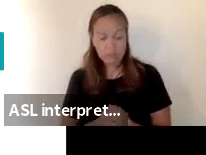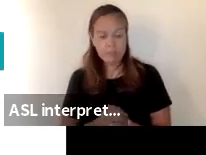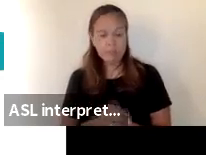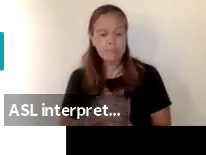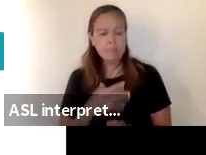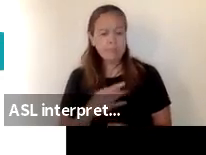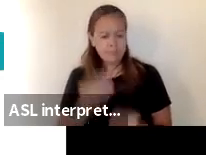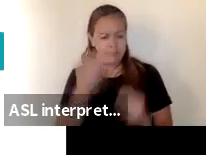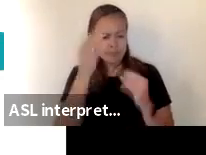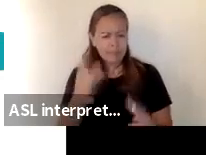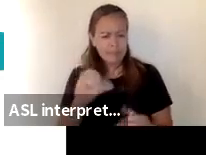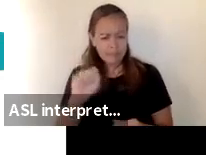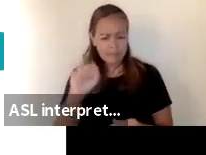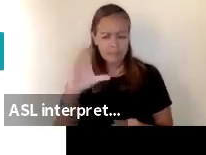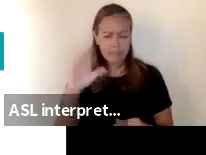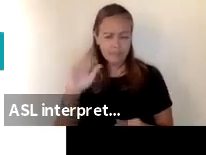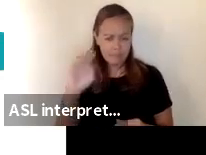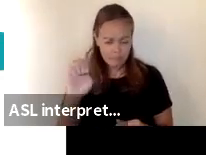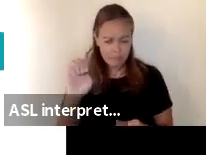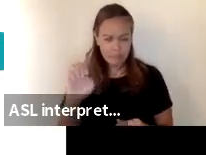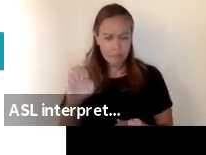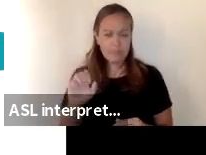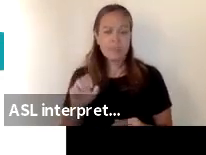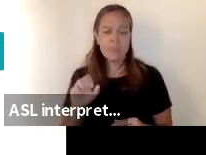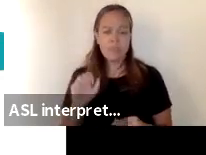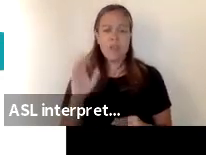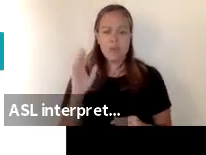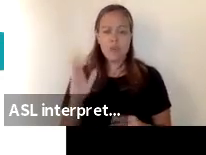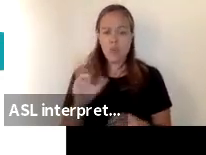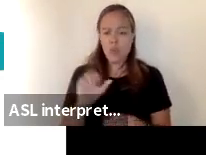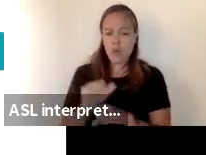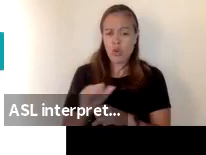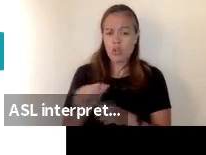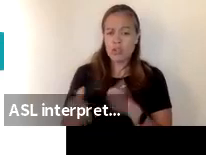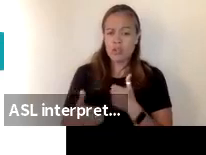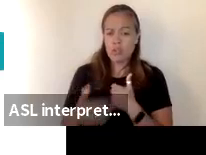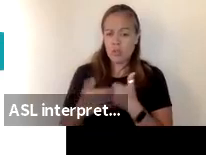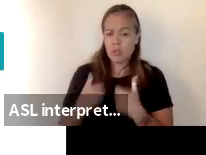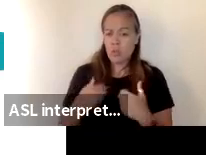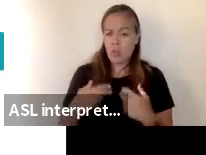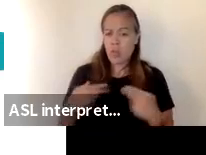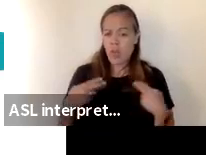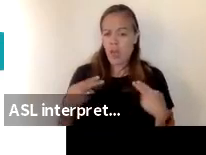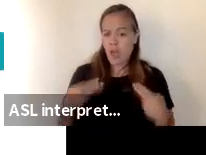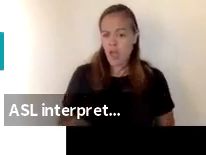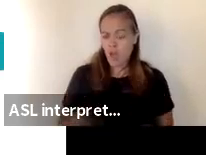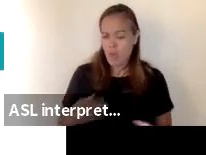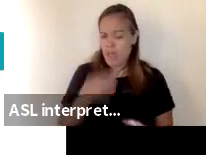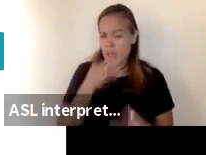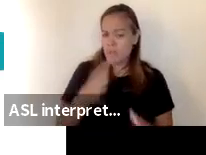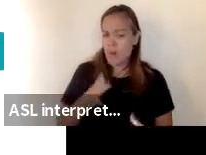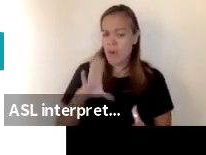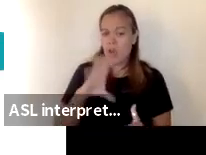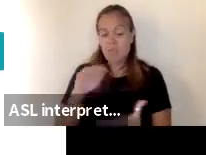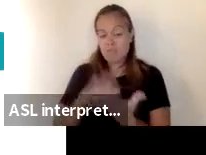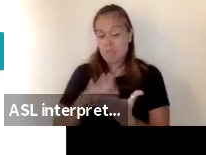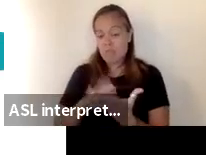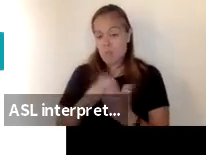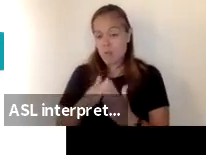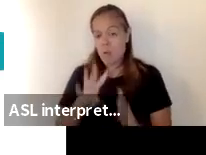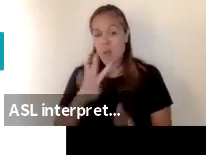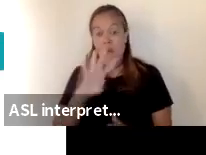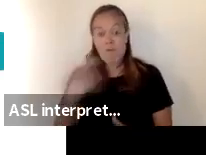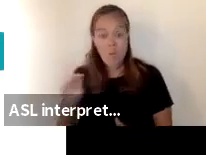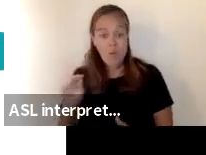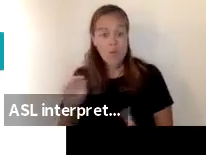like to let you know that sco the sonoma county office of education works closely with the health experts and the school communities there are 40 school